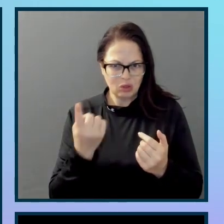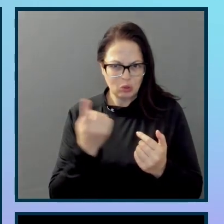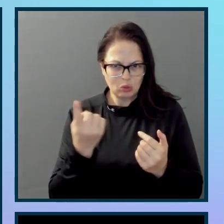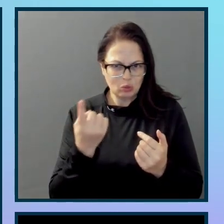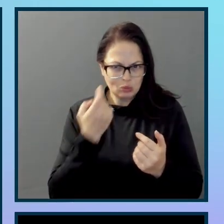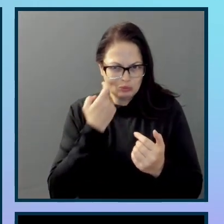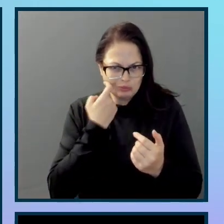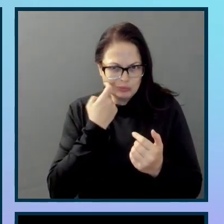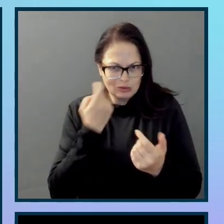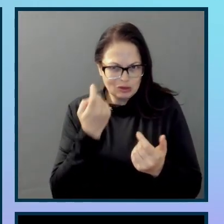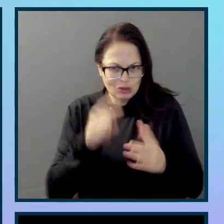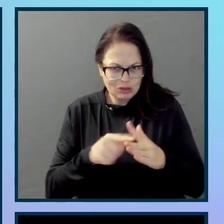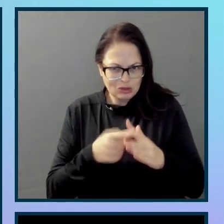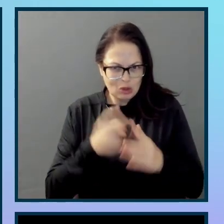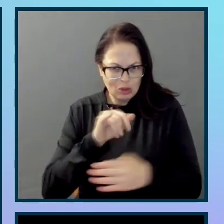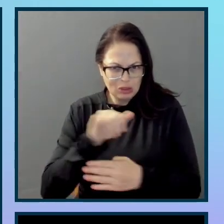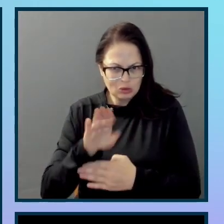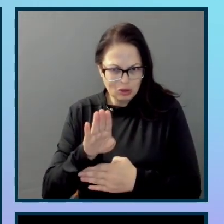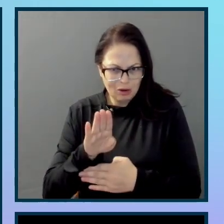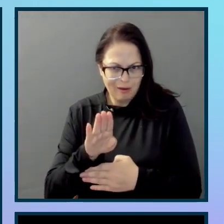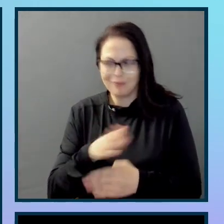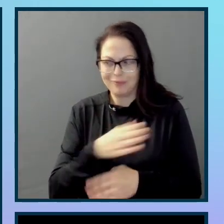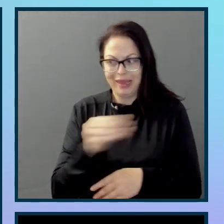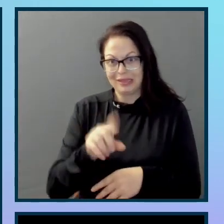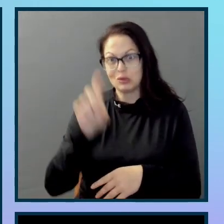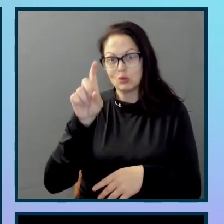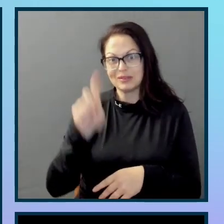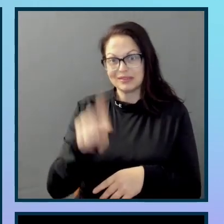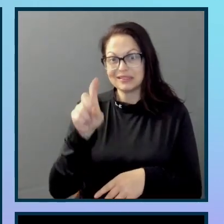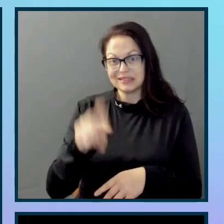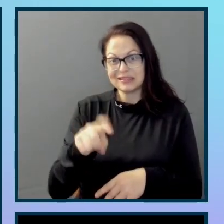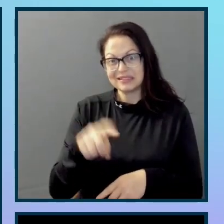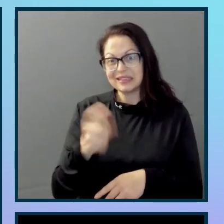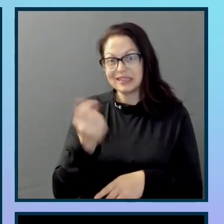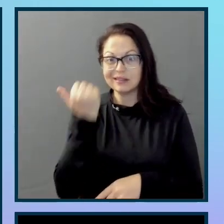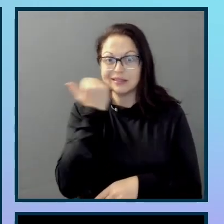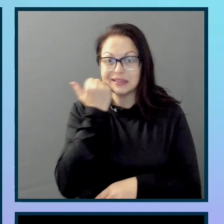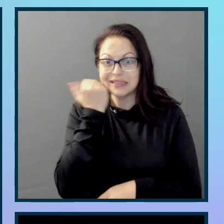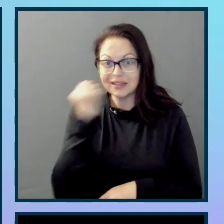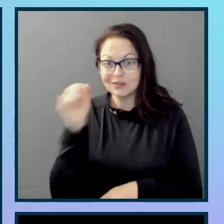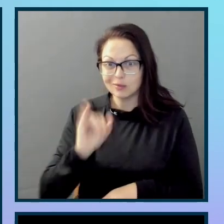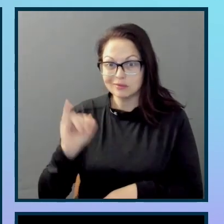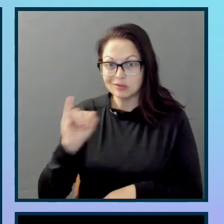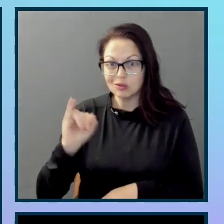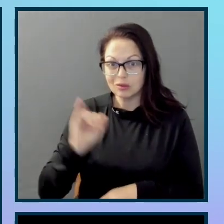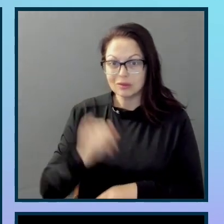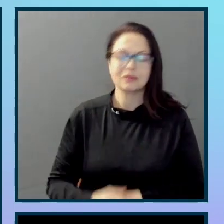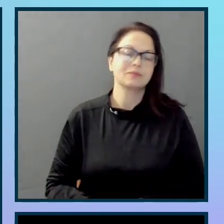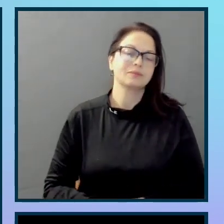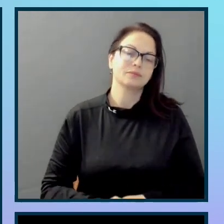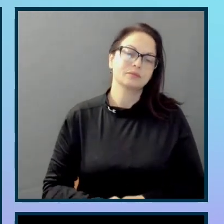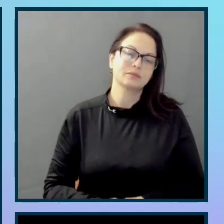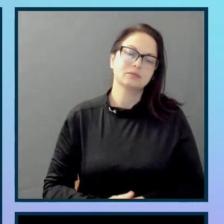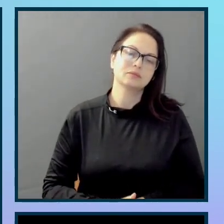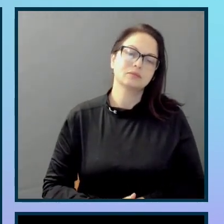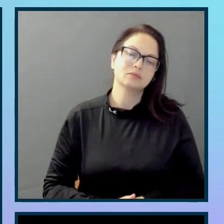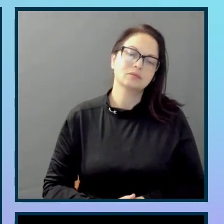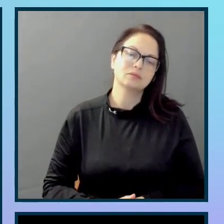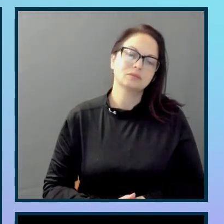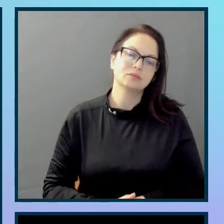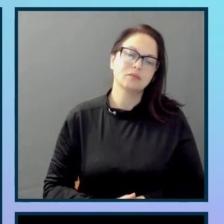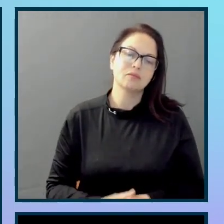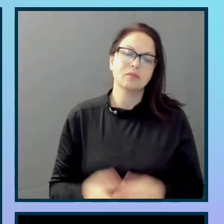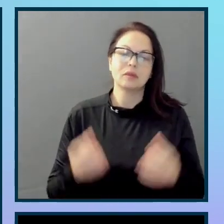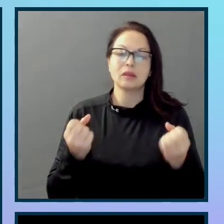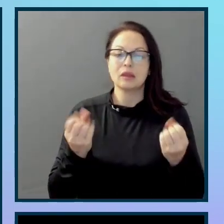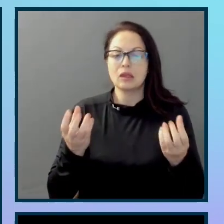anyway, you really need the healthcare benefits. So after a couple of months settling in, you decide you're going to sign up to